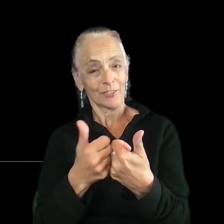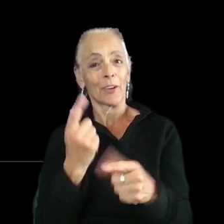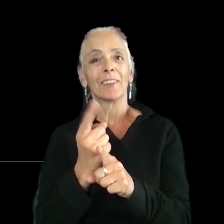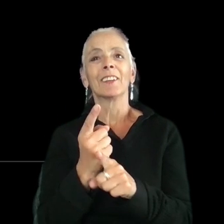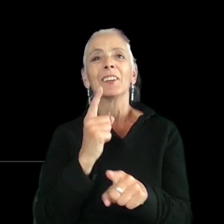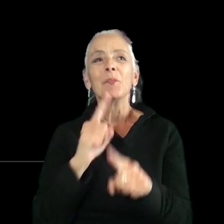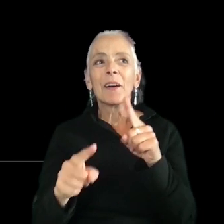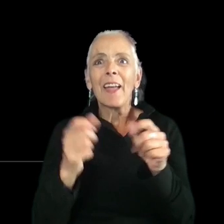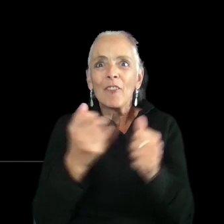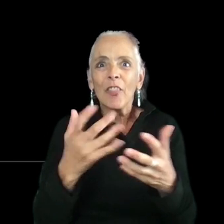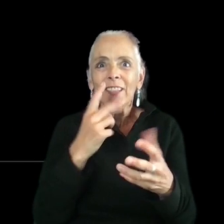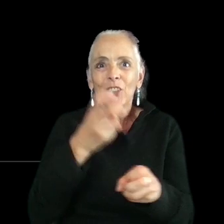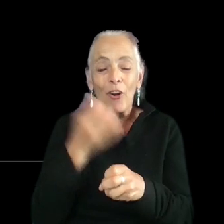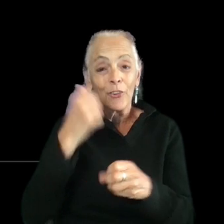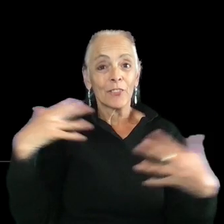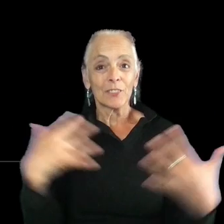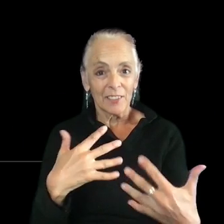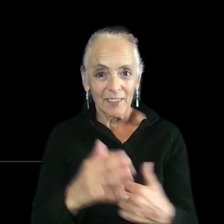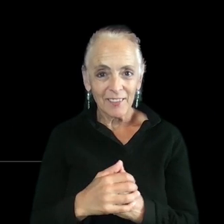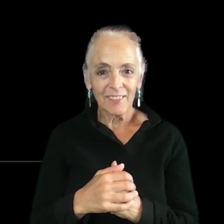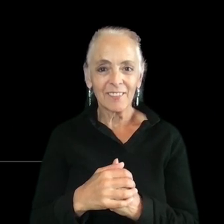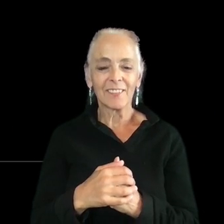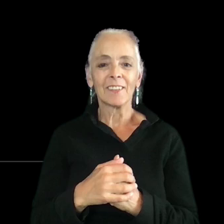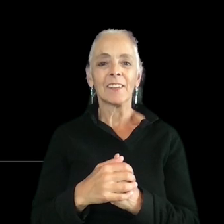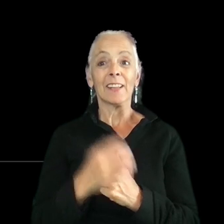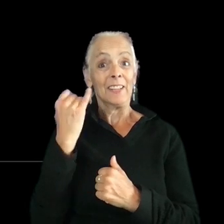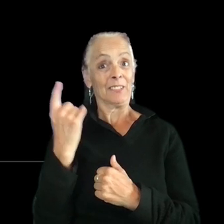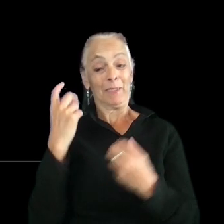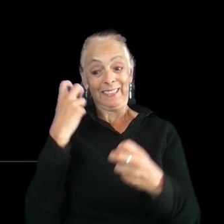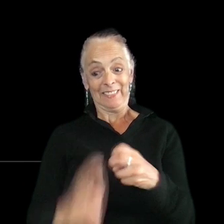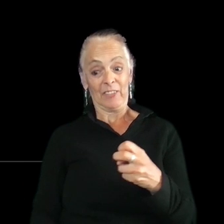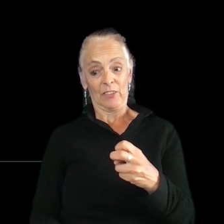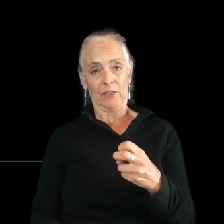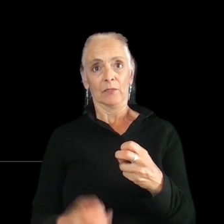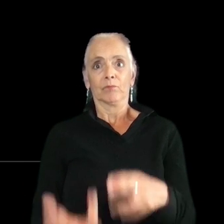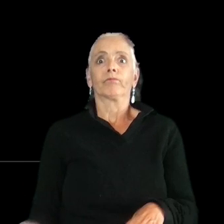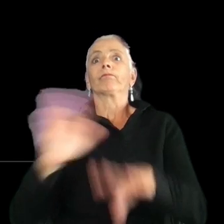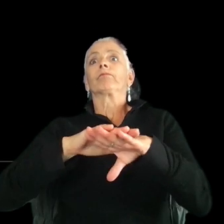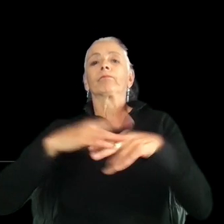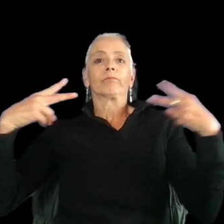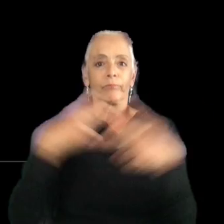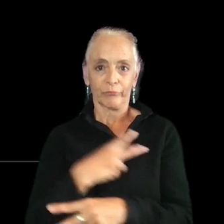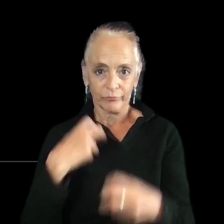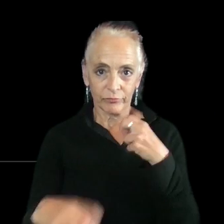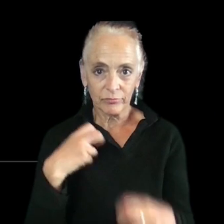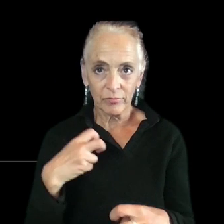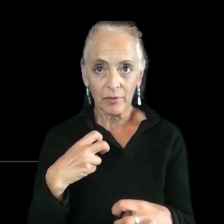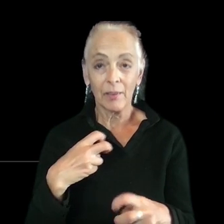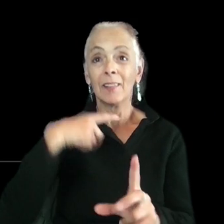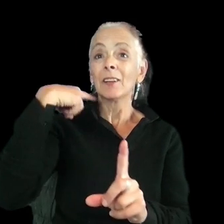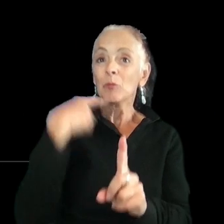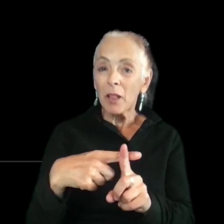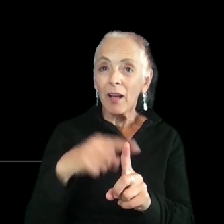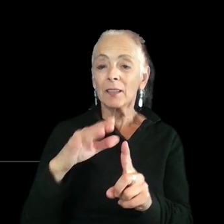gets harder when you're scared. And something that was difficult is now more difficult. And on top of the anxiety that